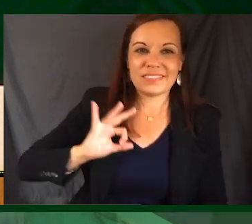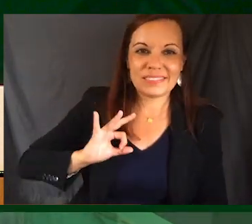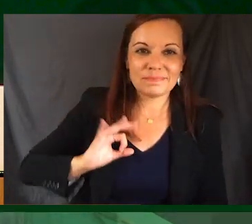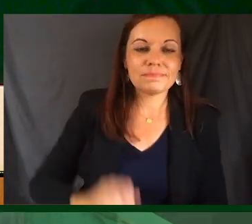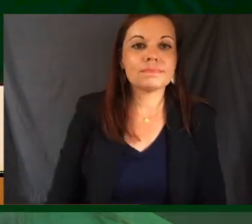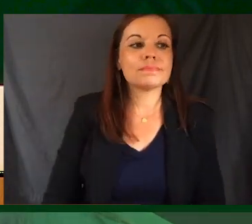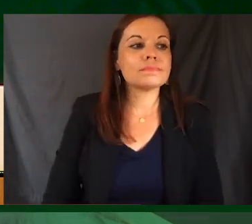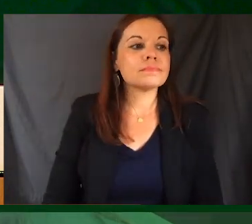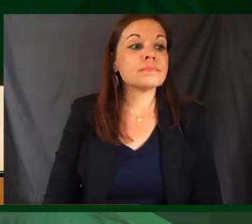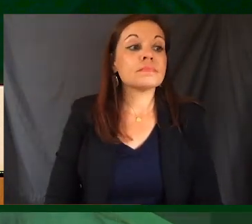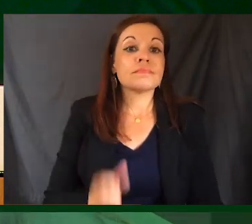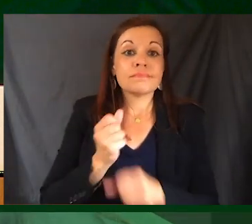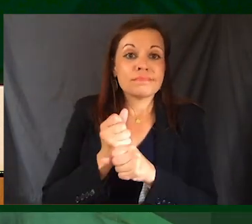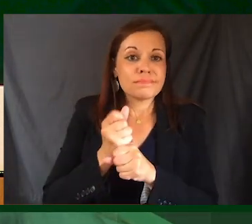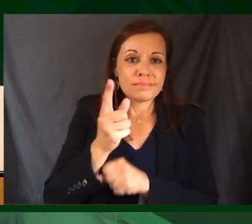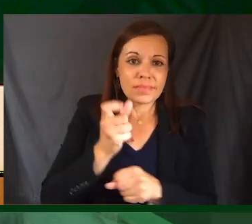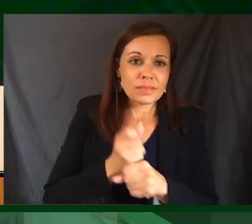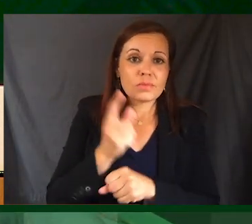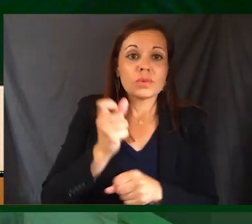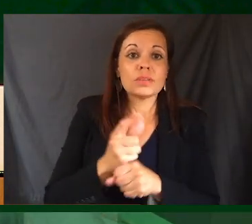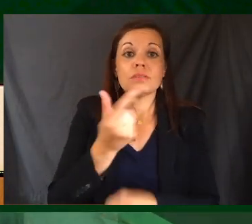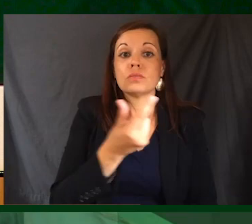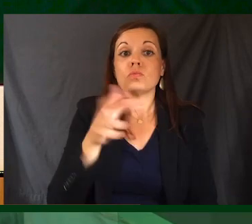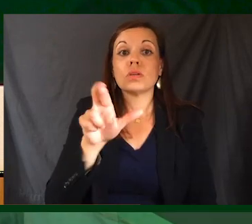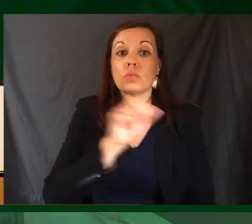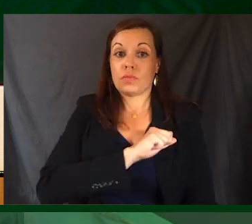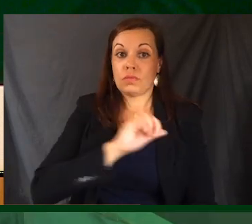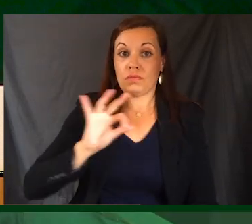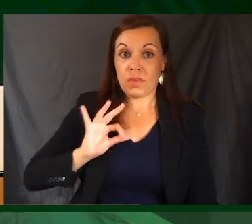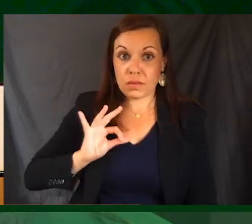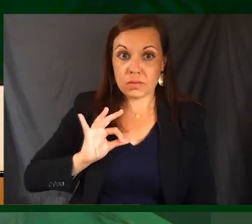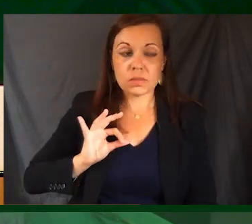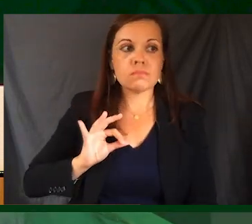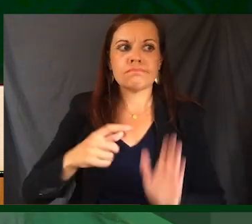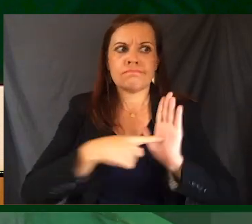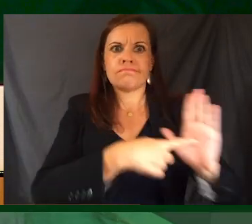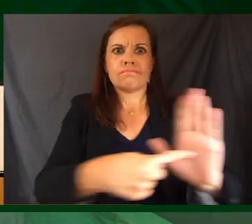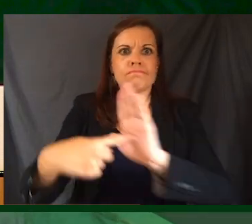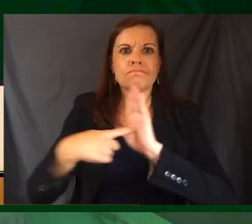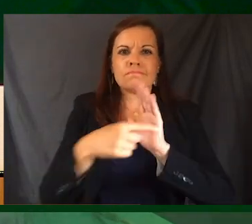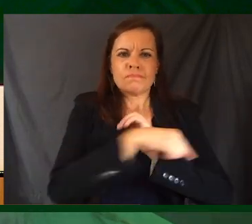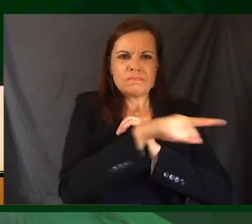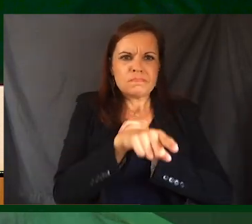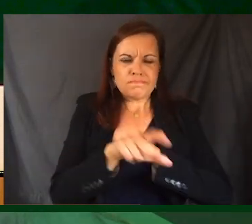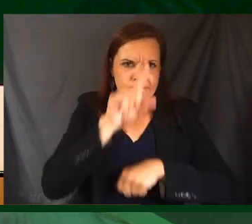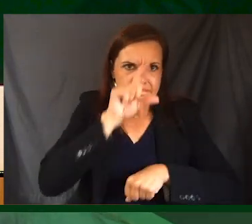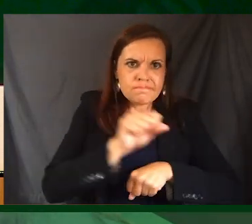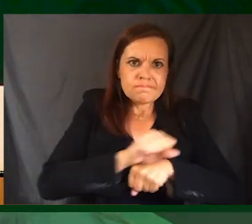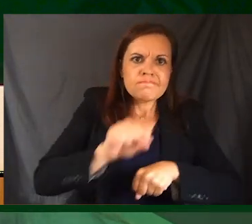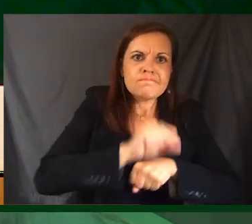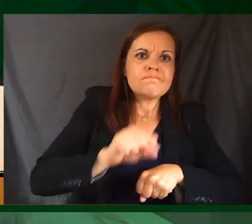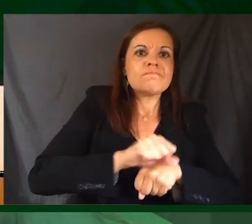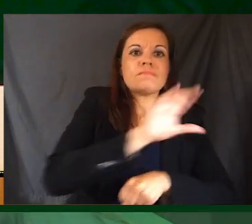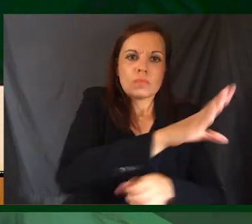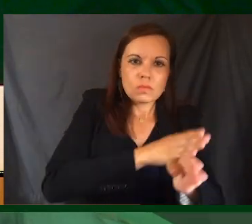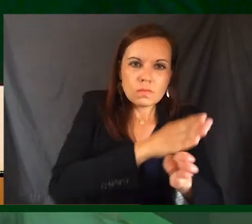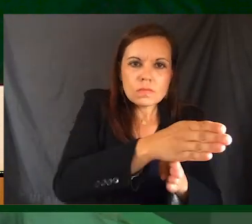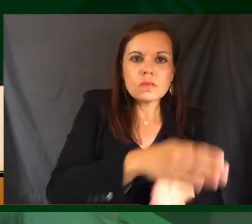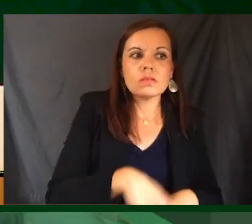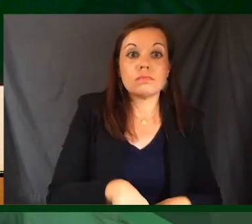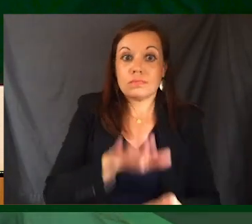Each and every year, Green River College's faculty members demonstrate their dedication to their field, the institution,